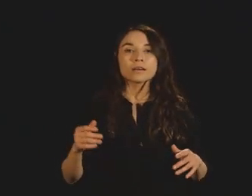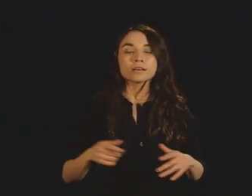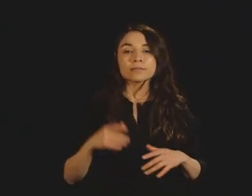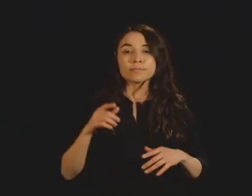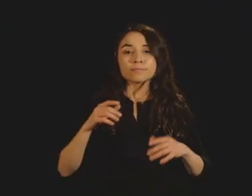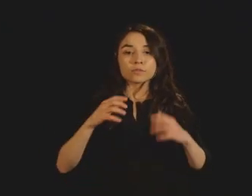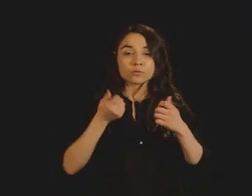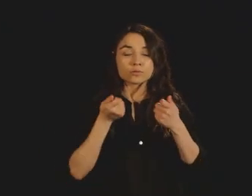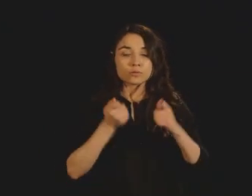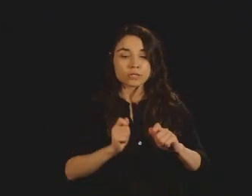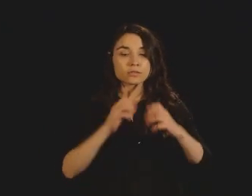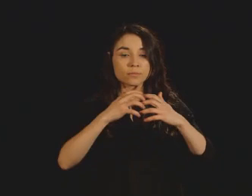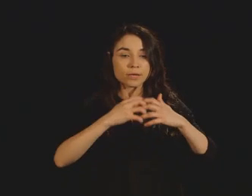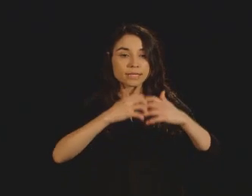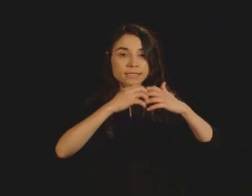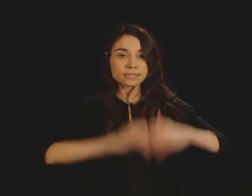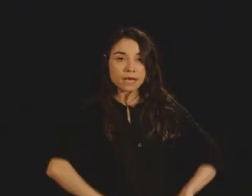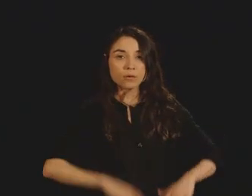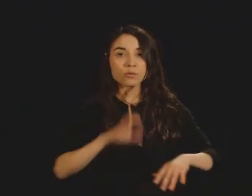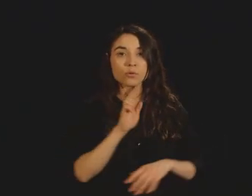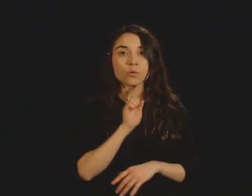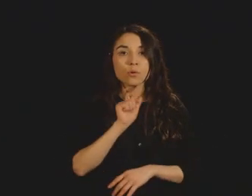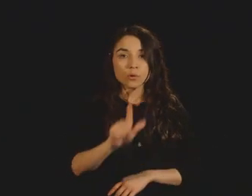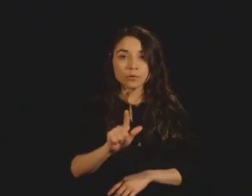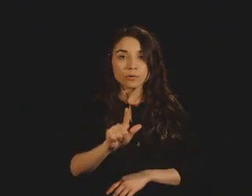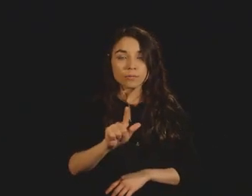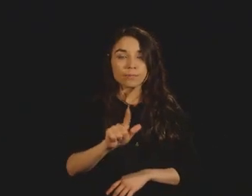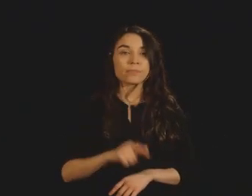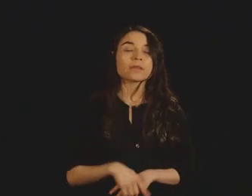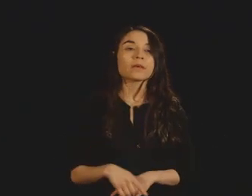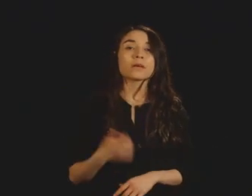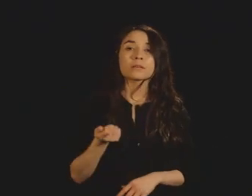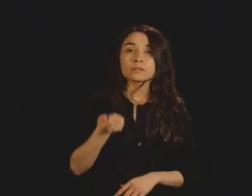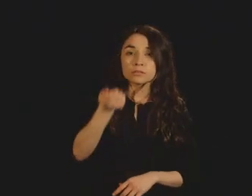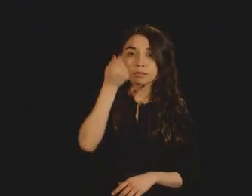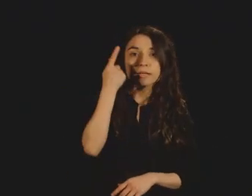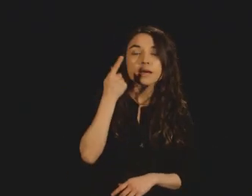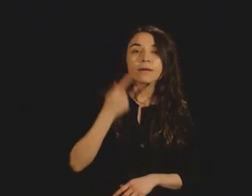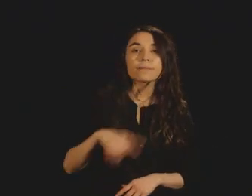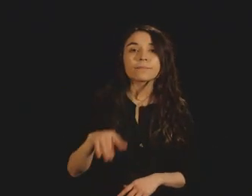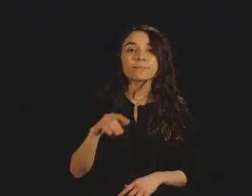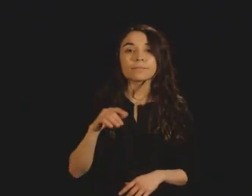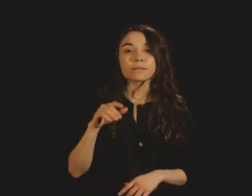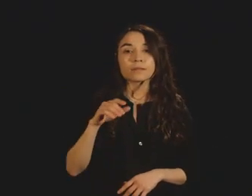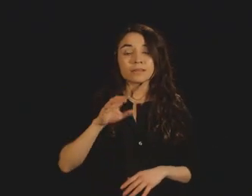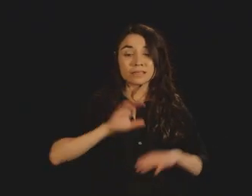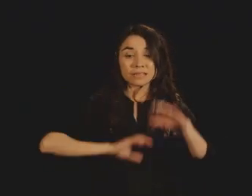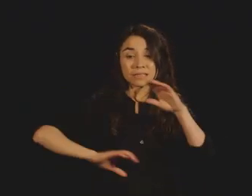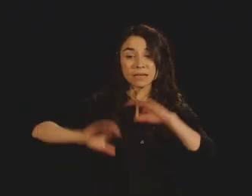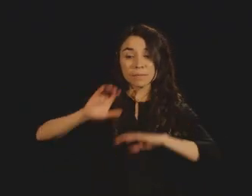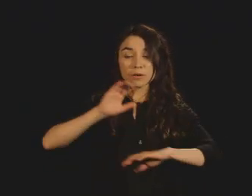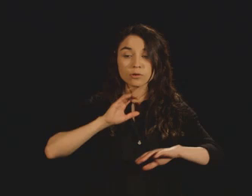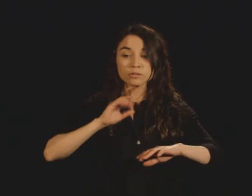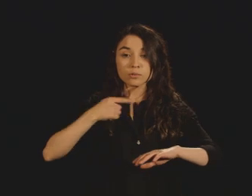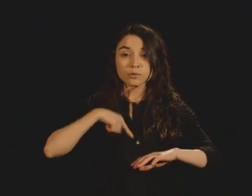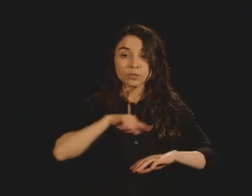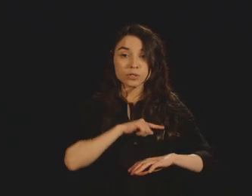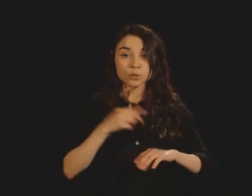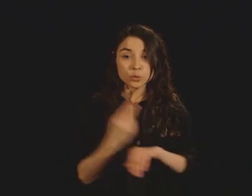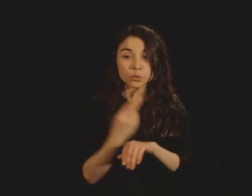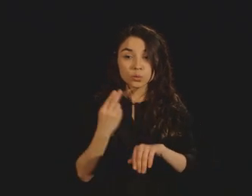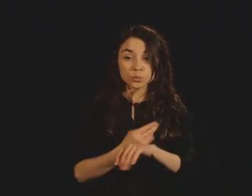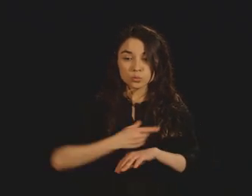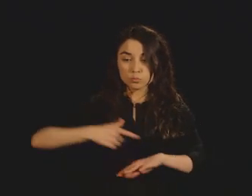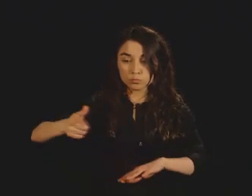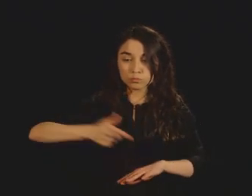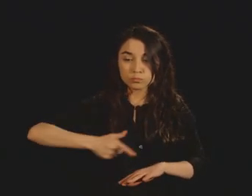However, those chemicals called dispersants that are added often times are extraordinarily toxic.